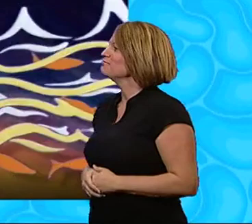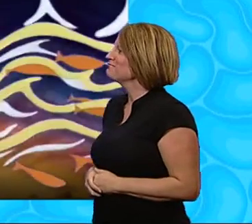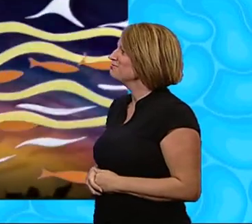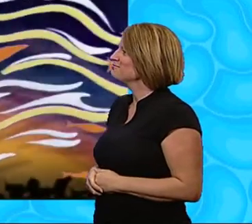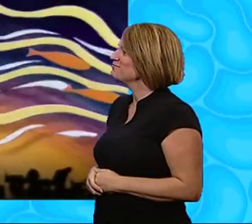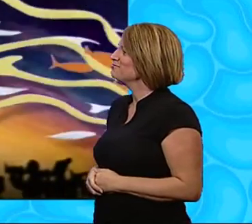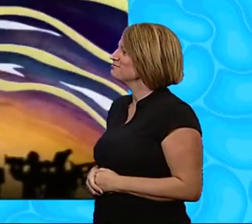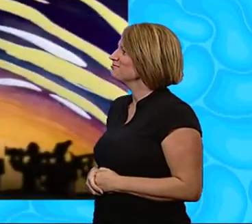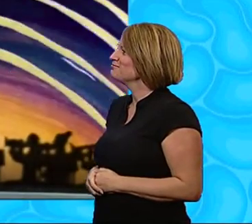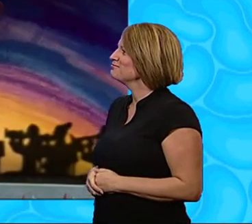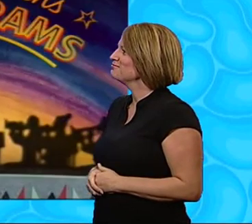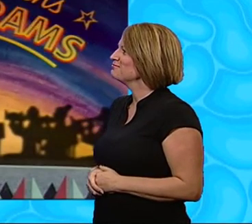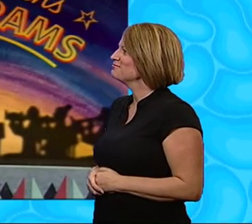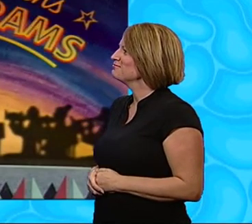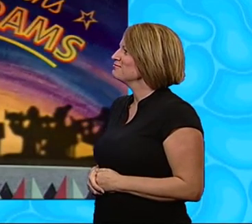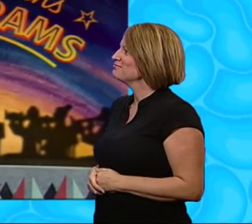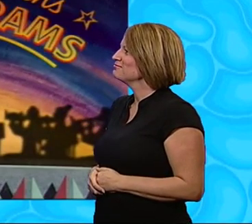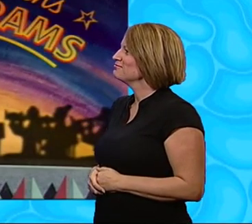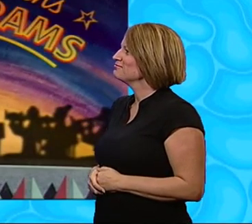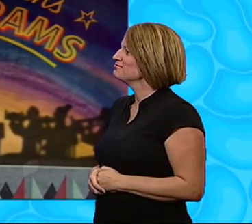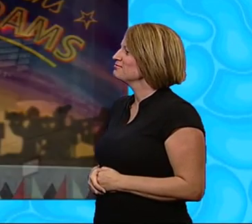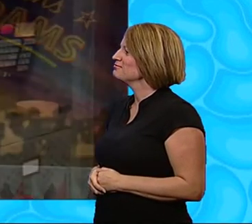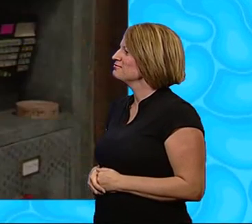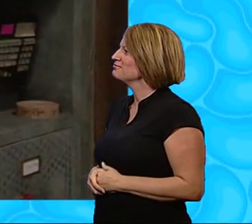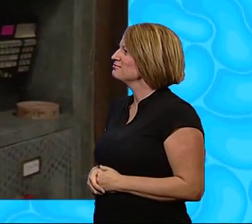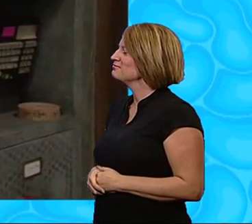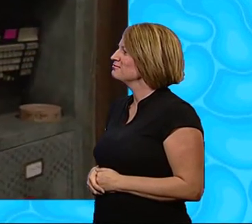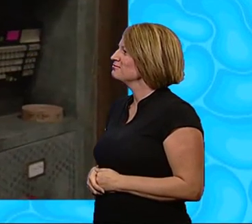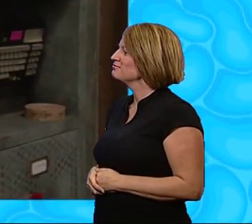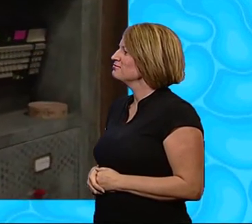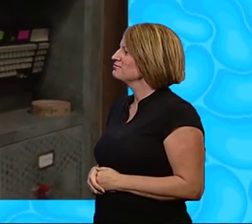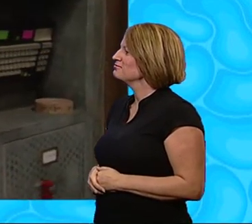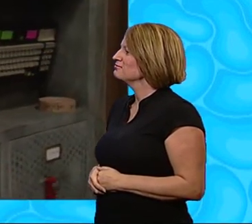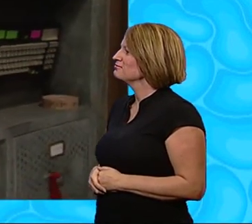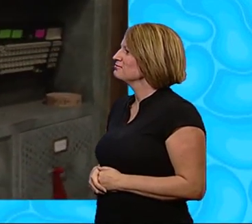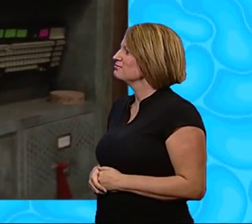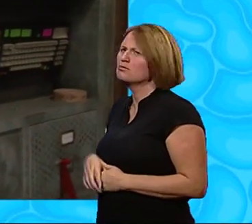-grams